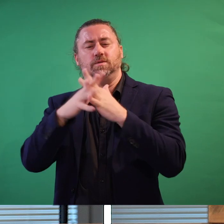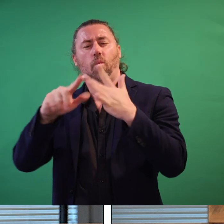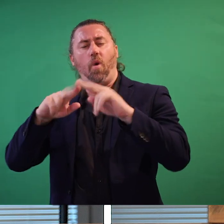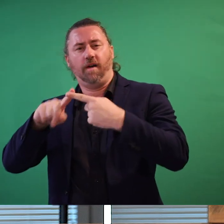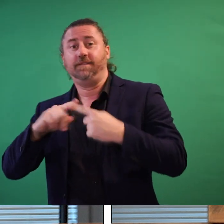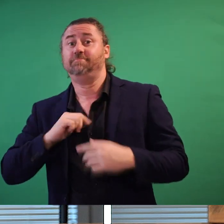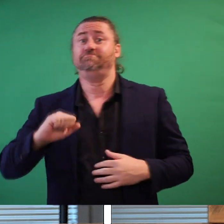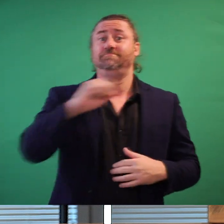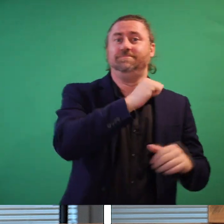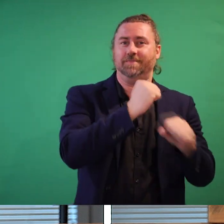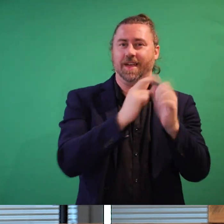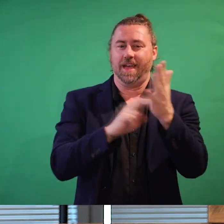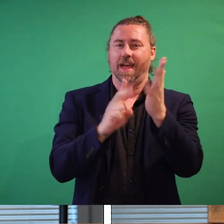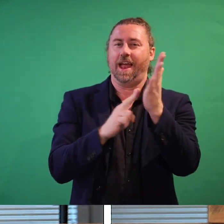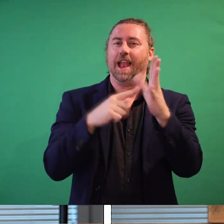country.